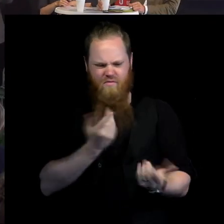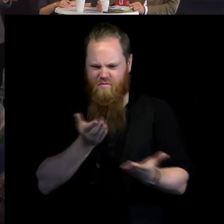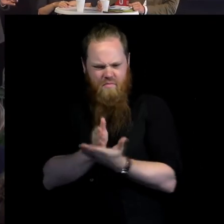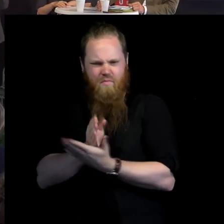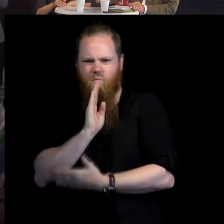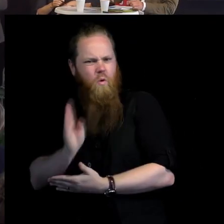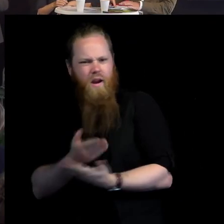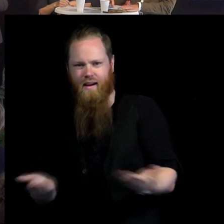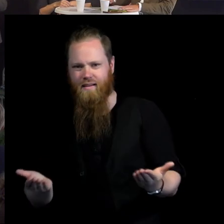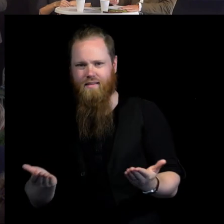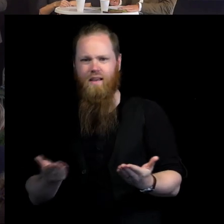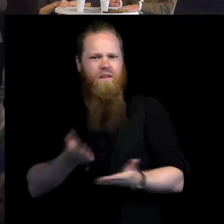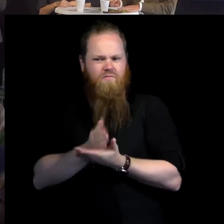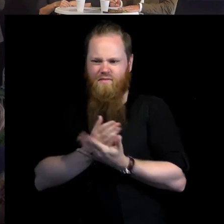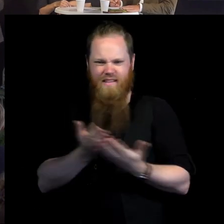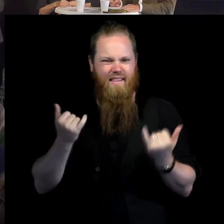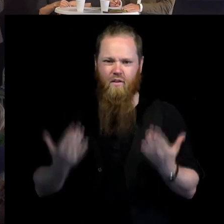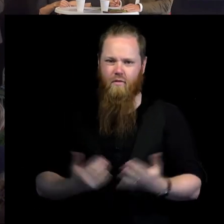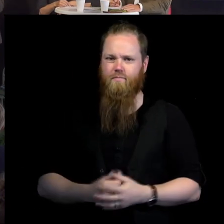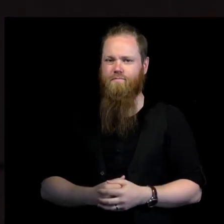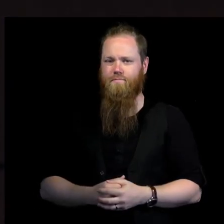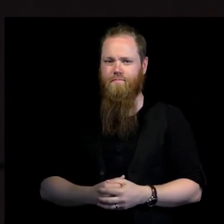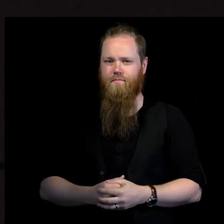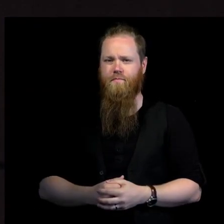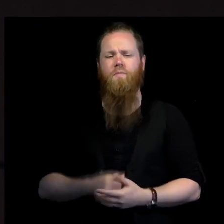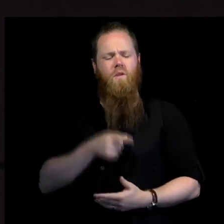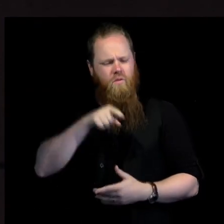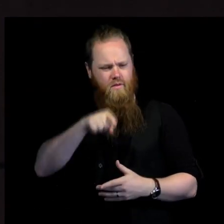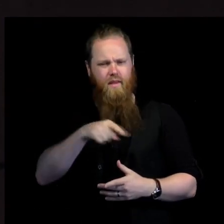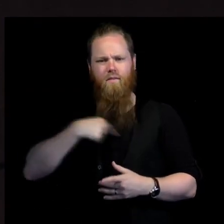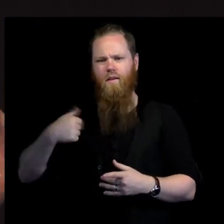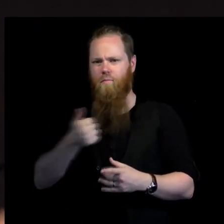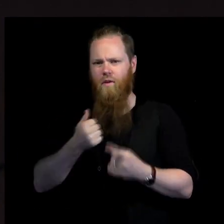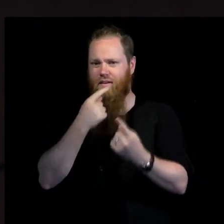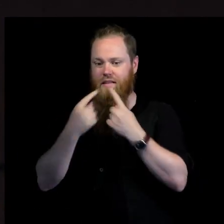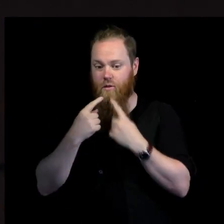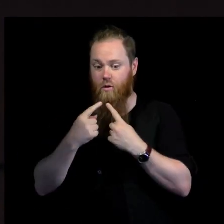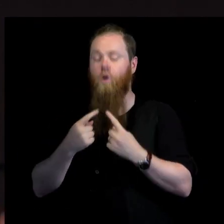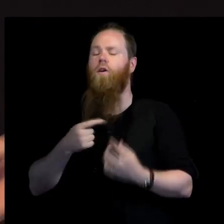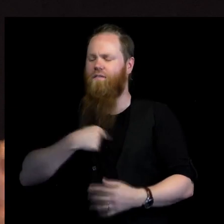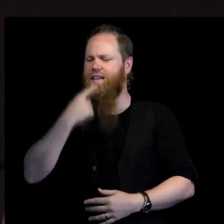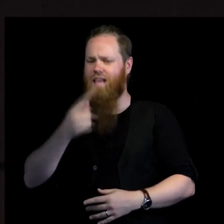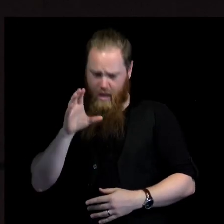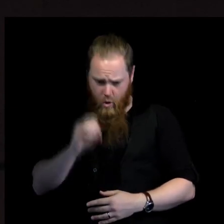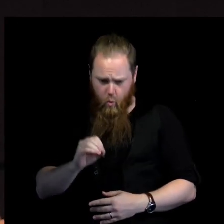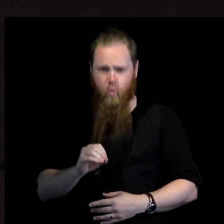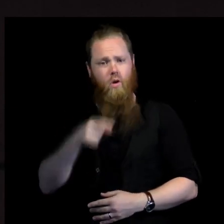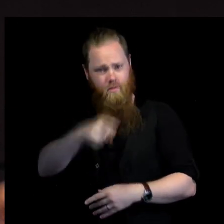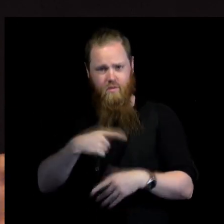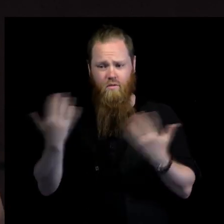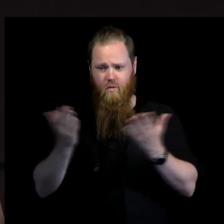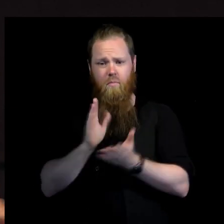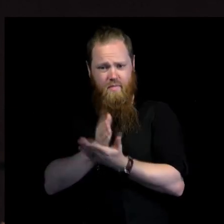not relevant for our times. And of course, it is here we discuss a lot about saying, no, they are still timely, they are still universal.